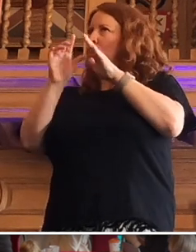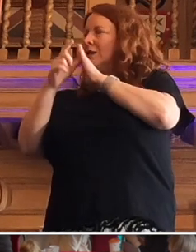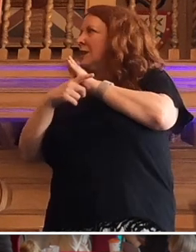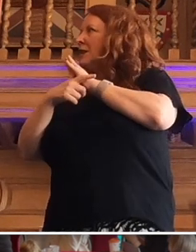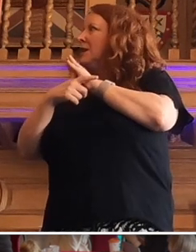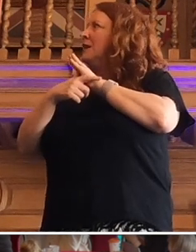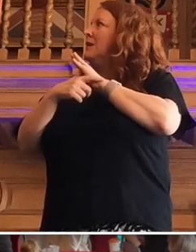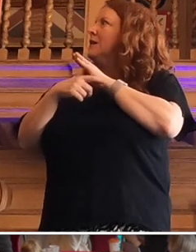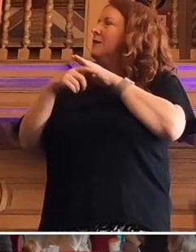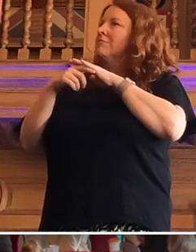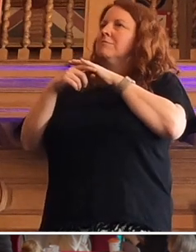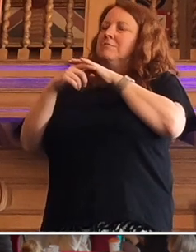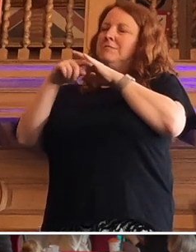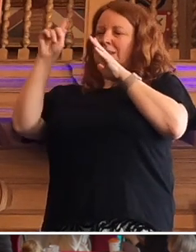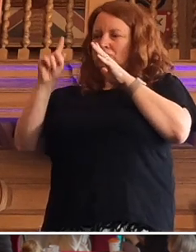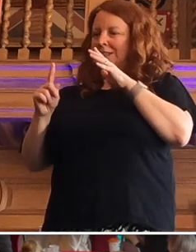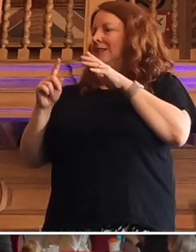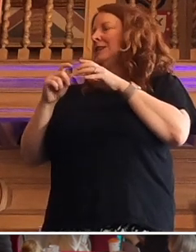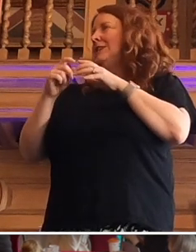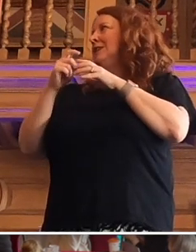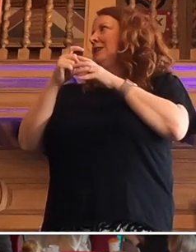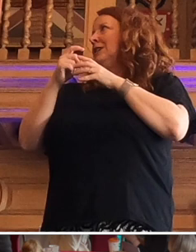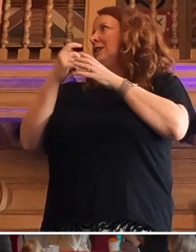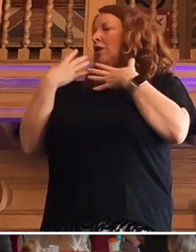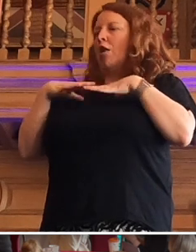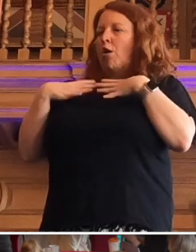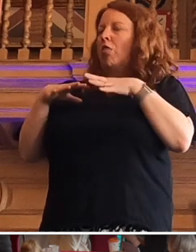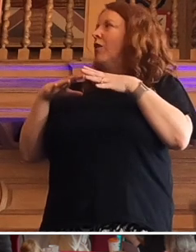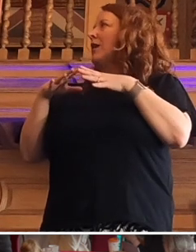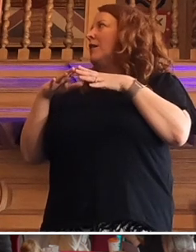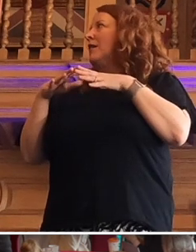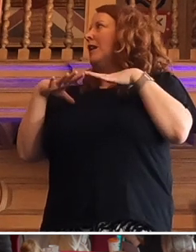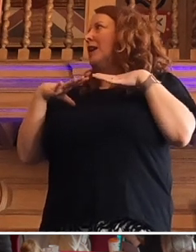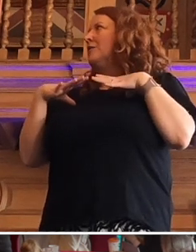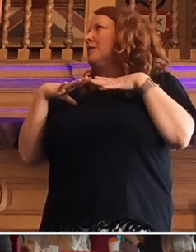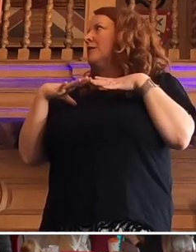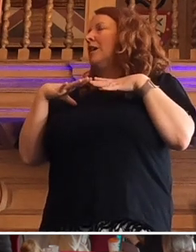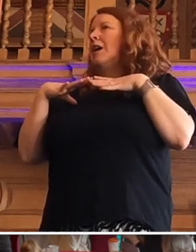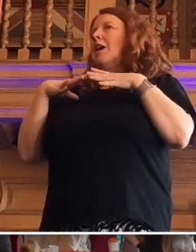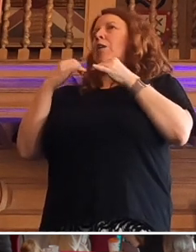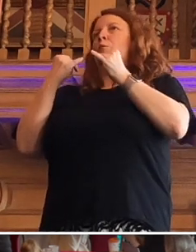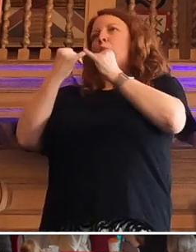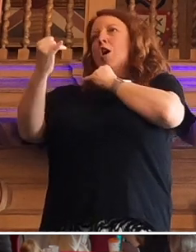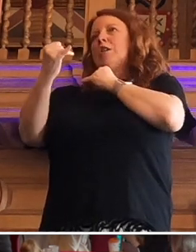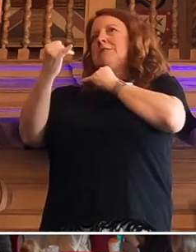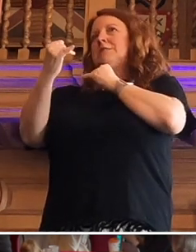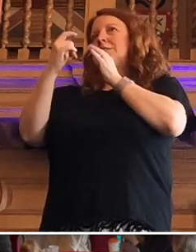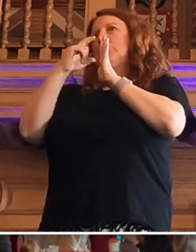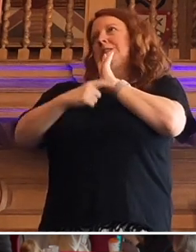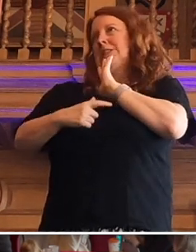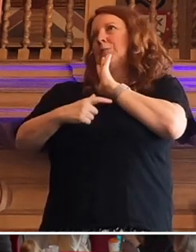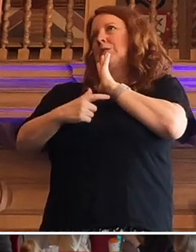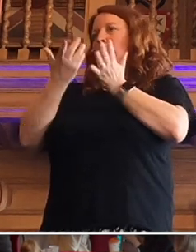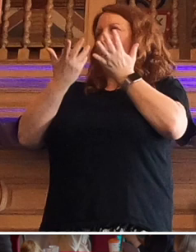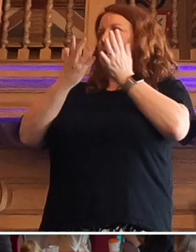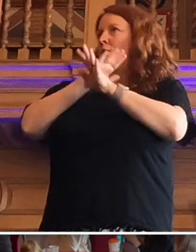clothing and shoes, leisure, whatever, every category is worse if you're disabled compared with non